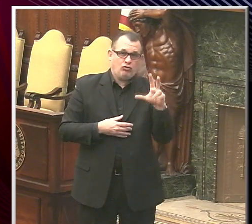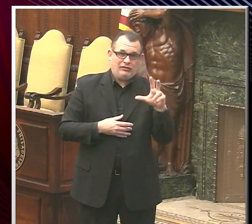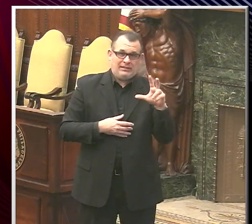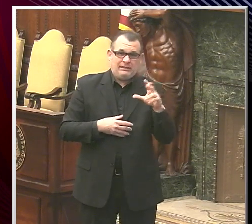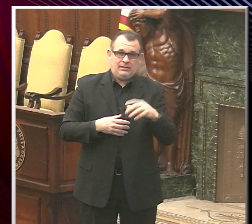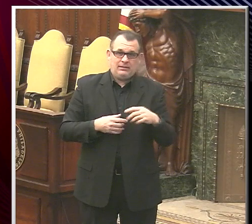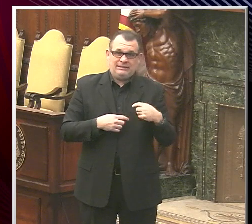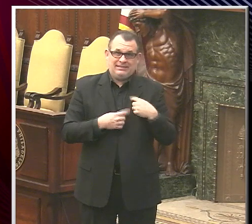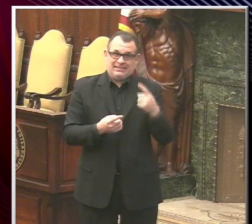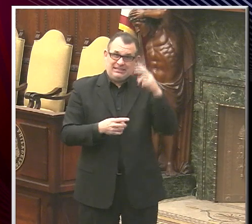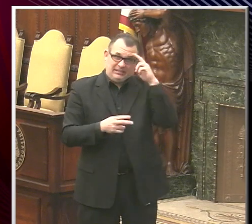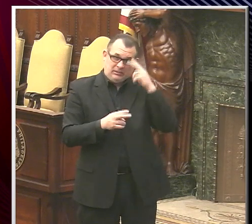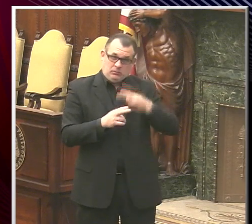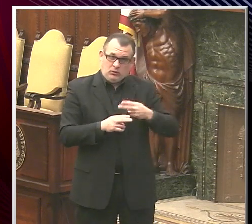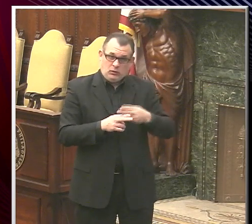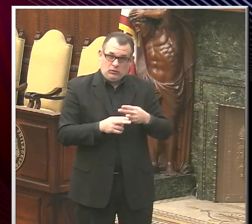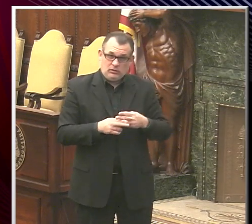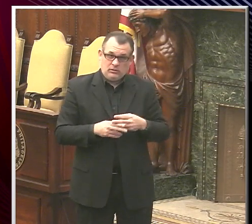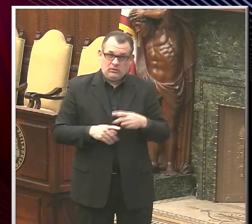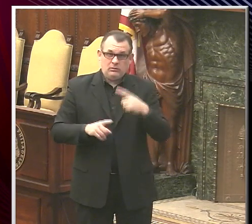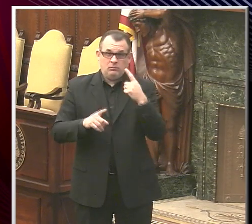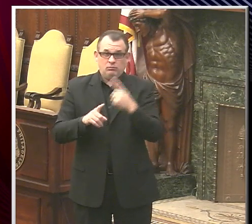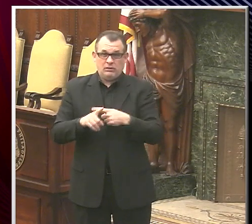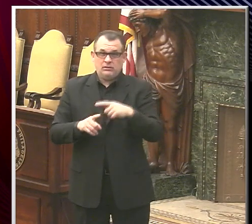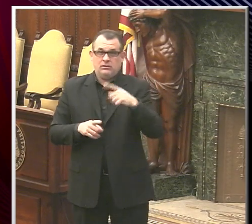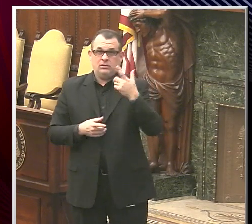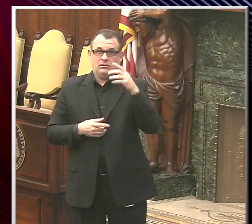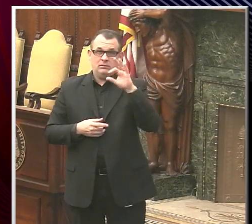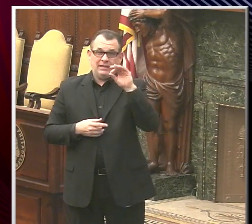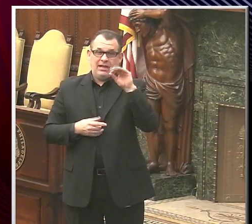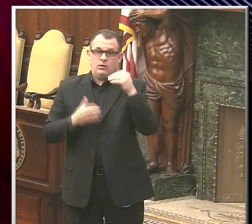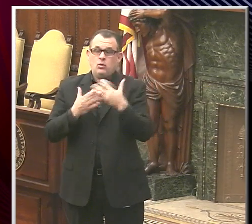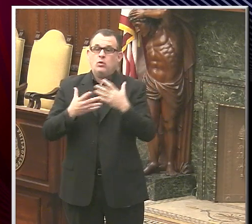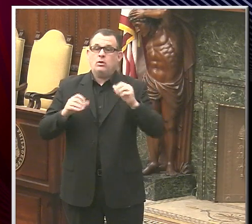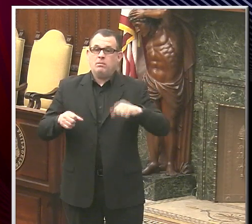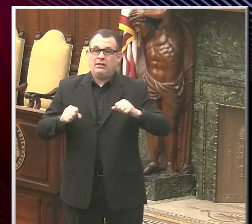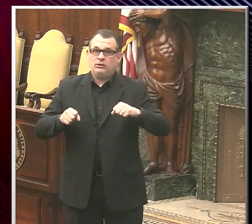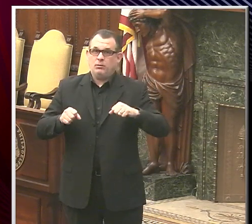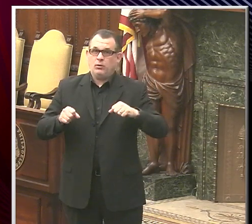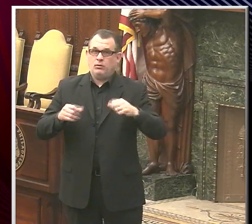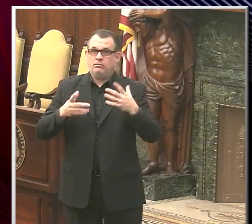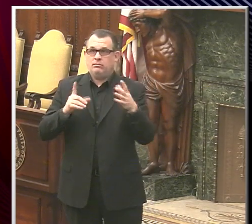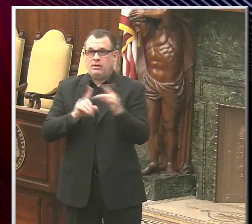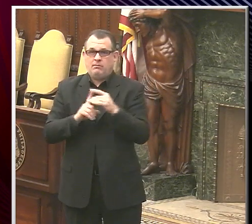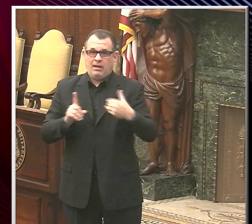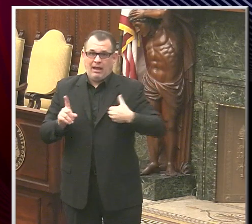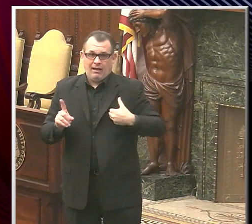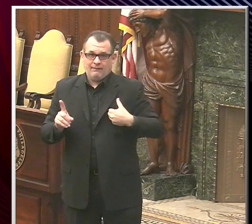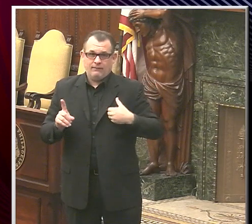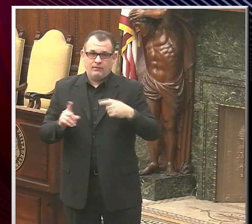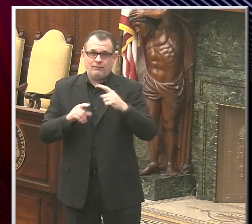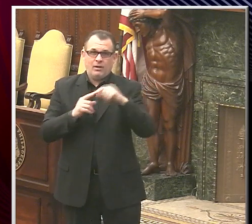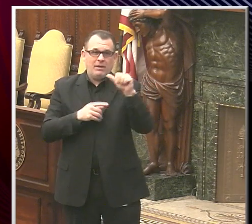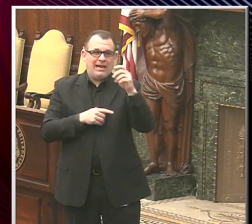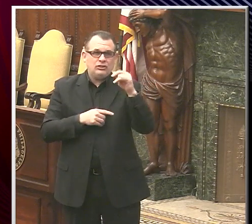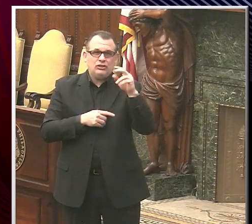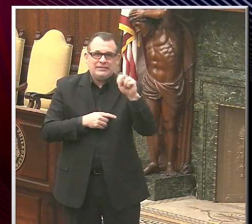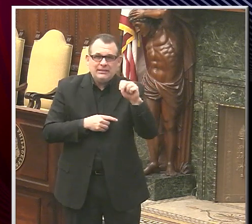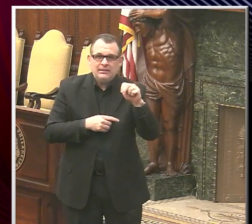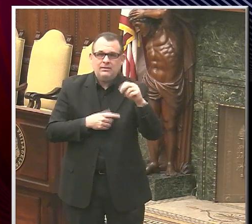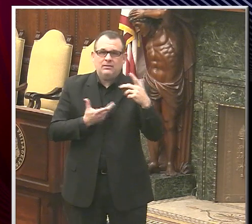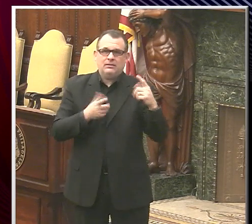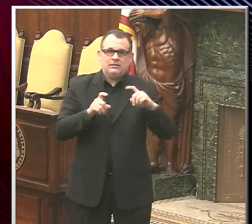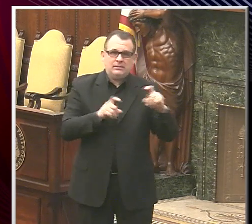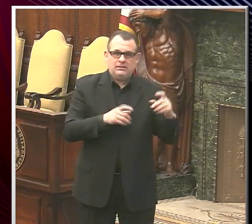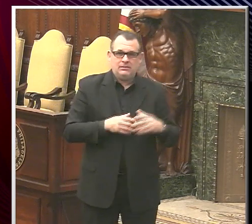and an additional 99 new probable cases diagnosed by the rapid antigen test. Now, for the past week that ended on February